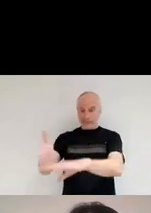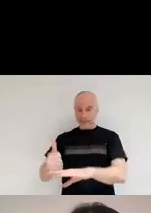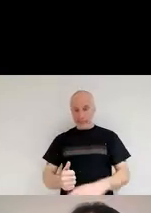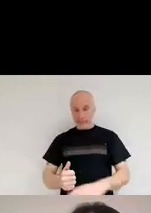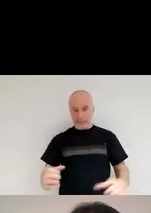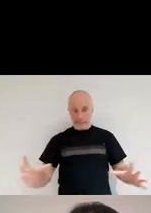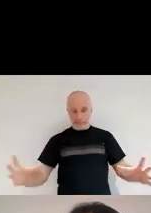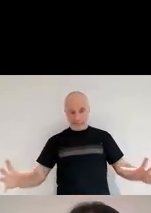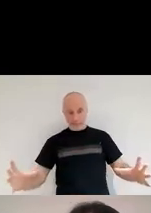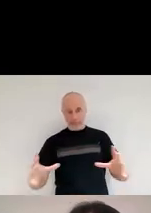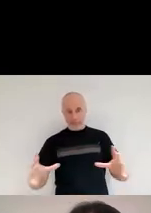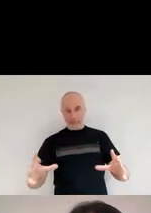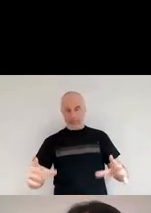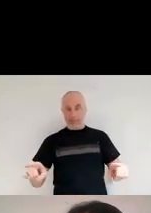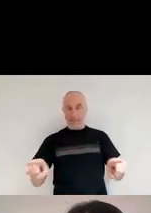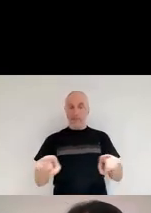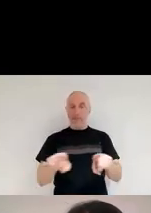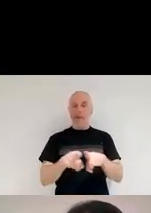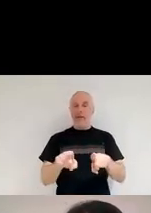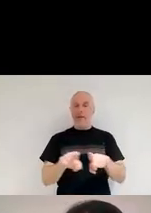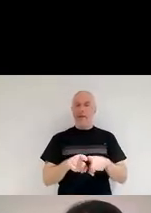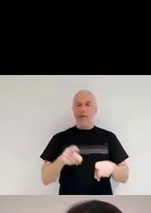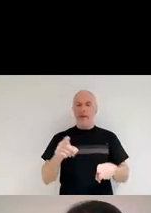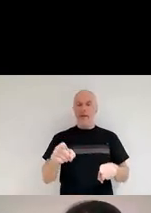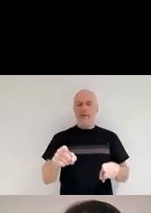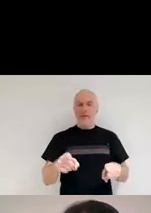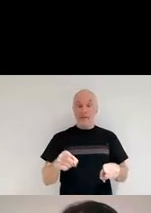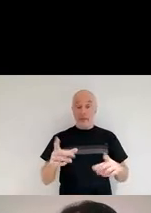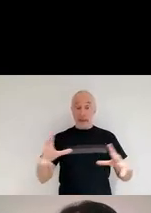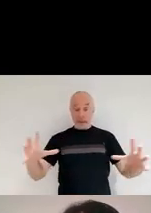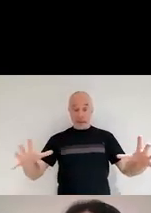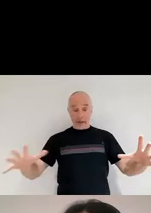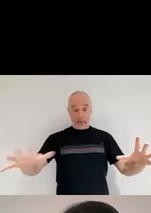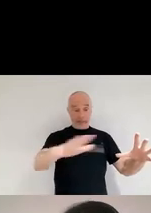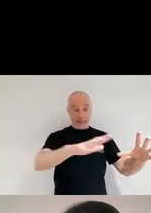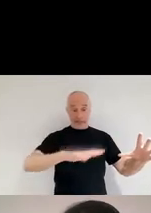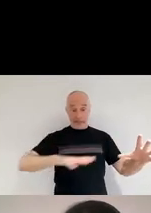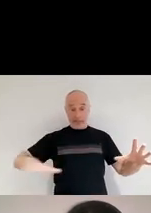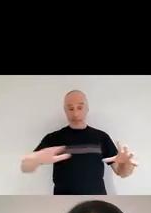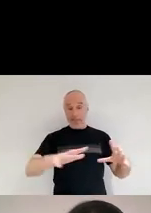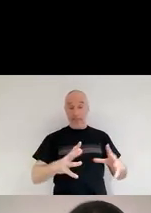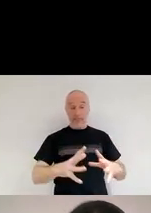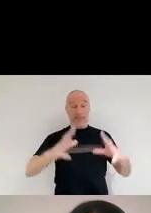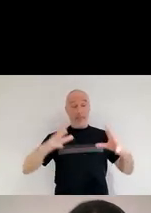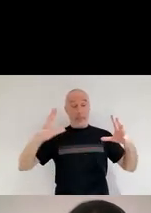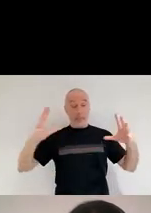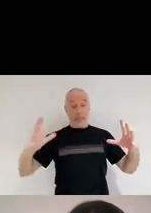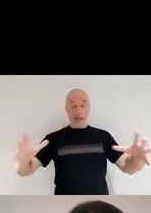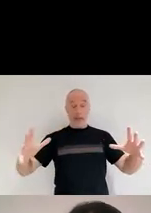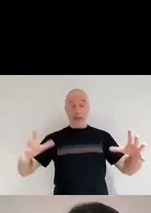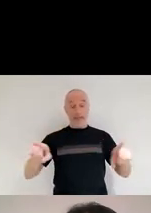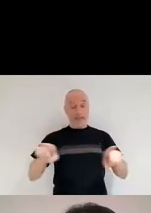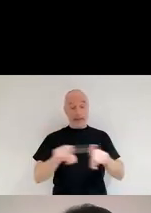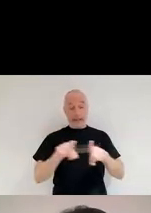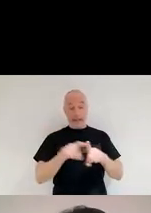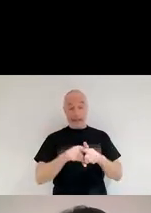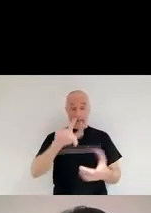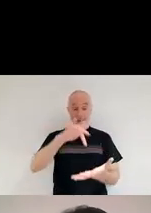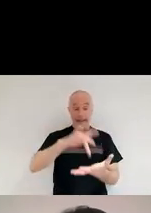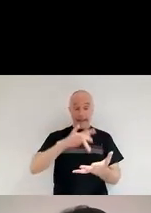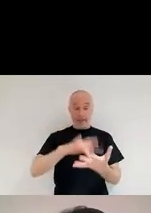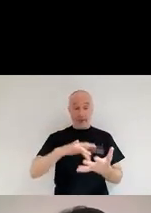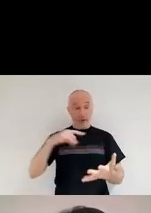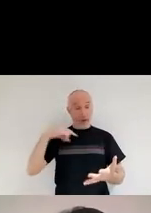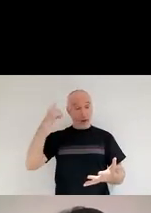that is basically the size of central London. So it's a ginormous telescope. Okay. And this,